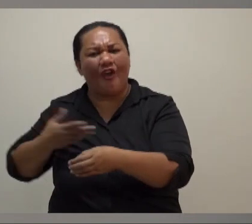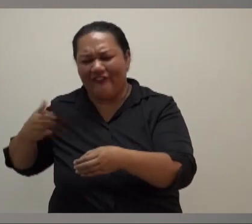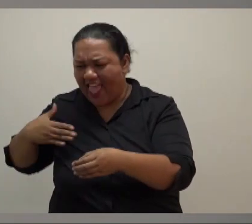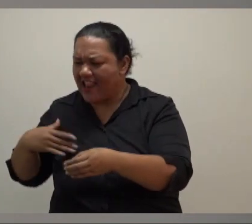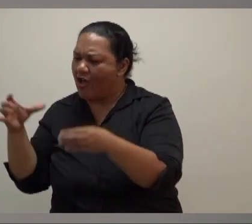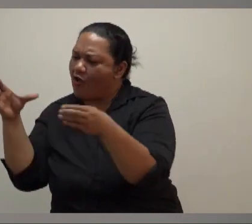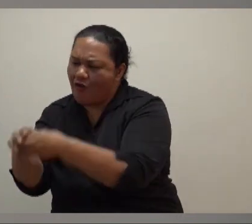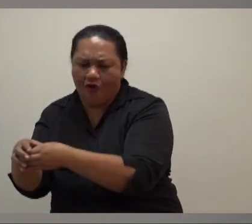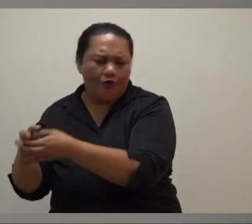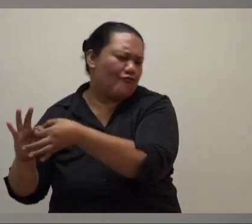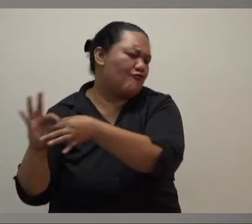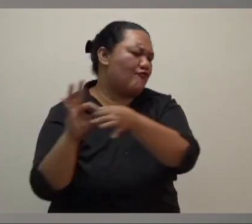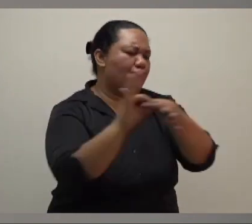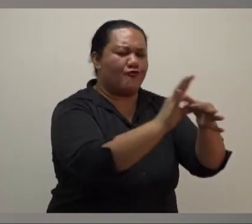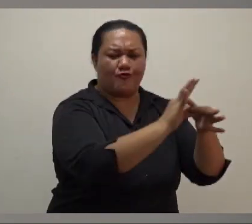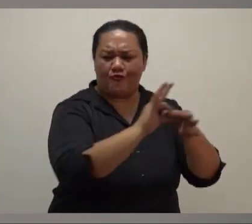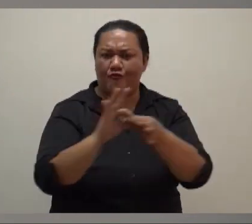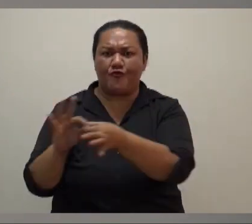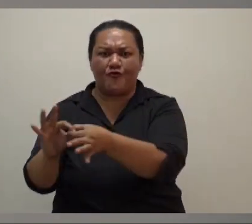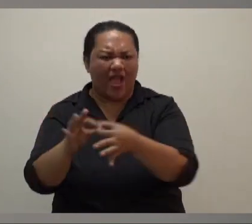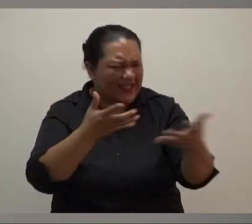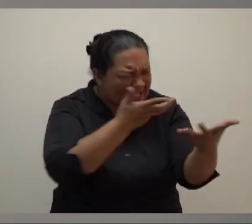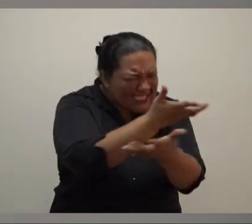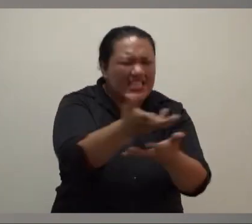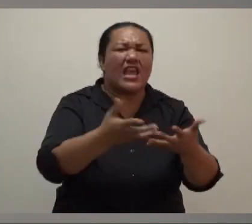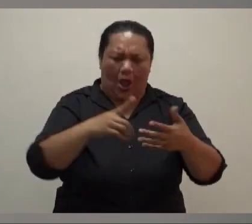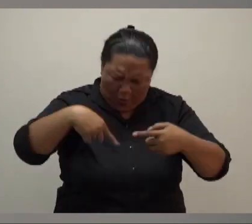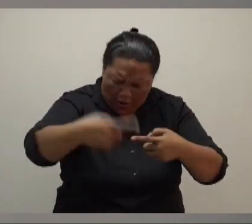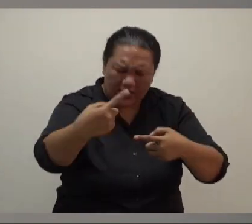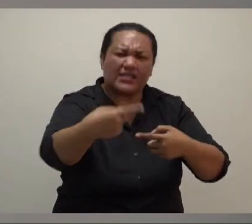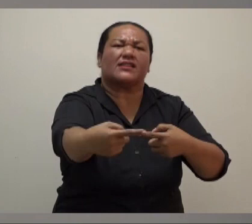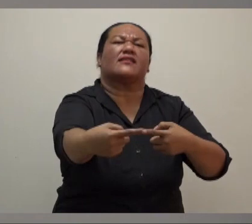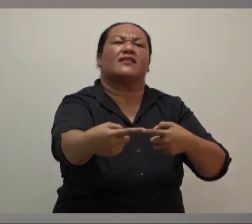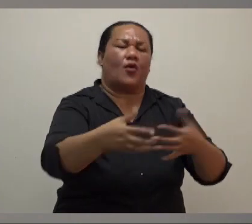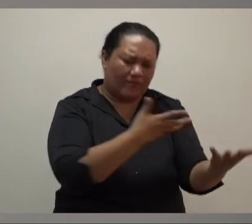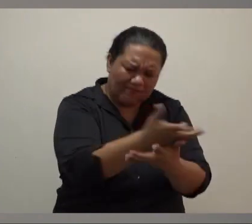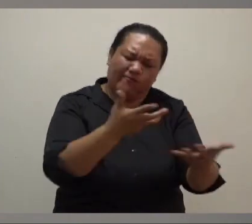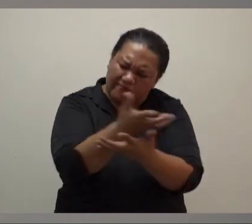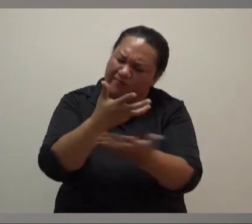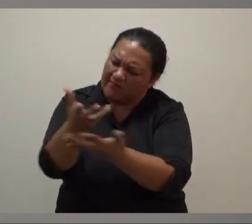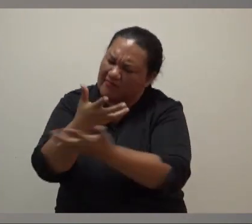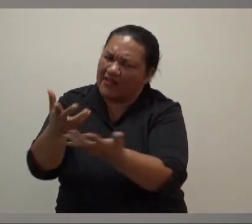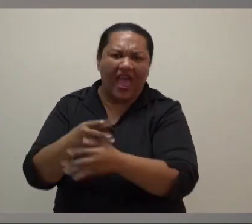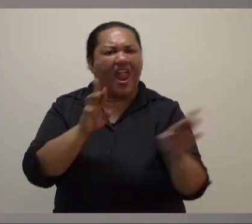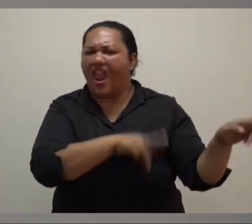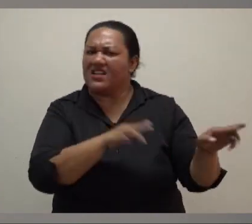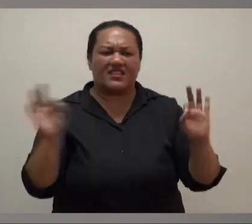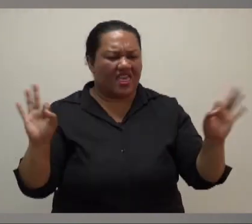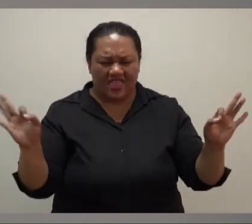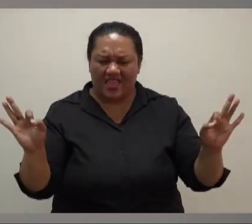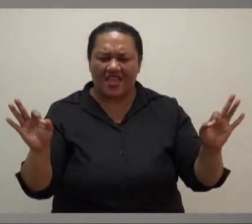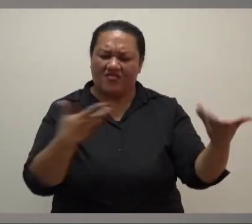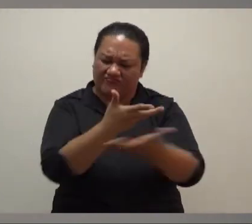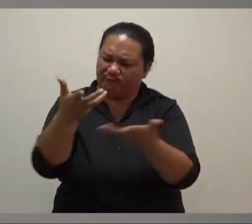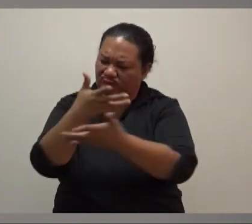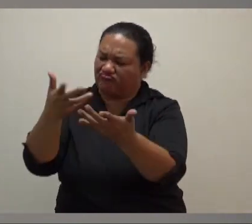these COVID-safe measures are being put in place so that children actually do have a COVID-safe environment. They will,